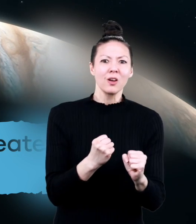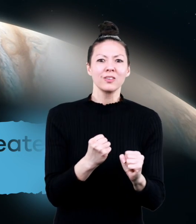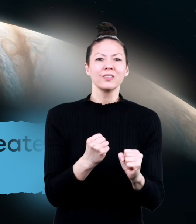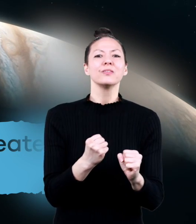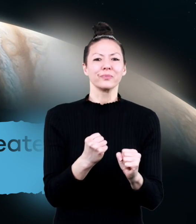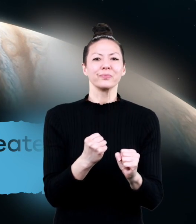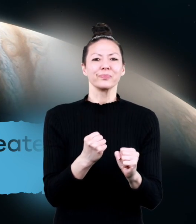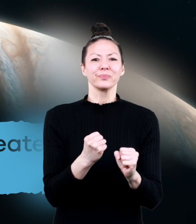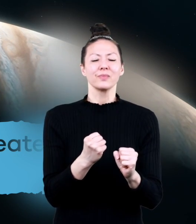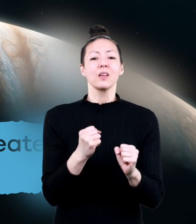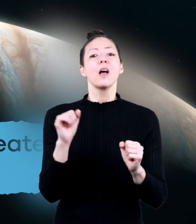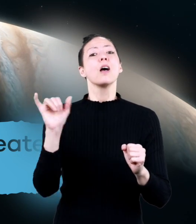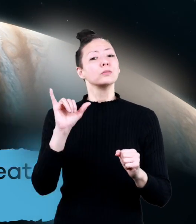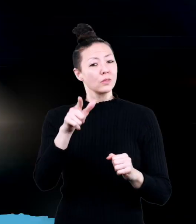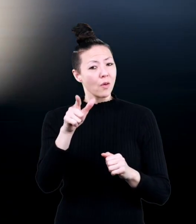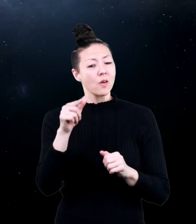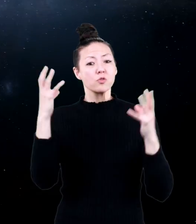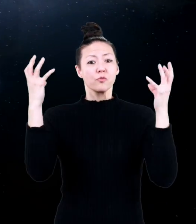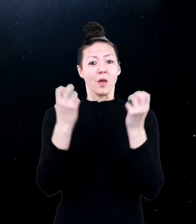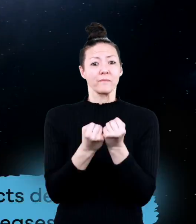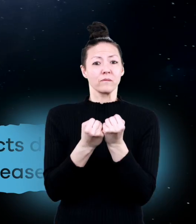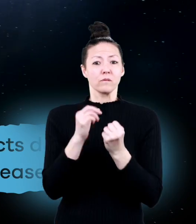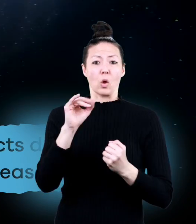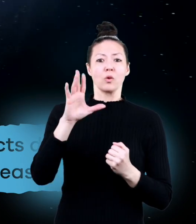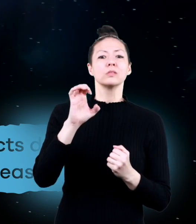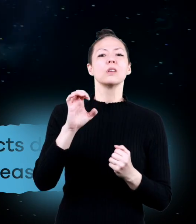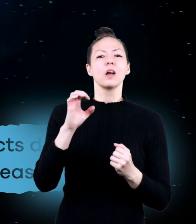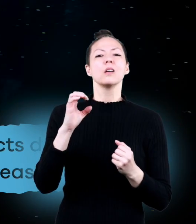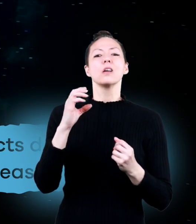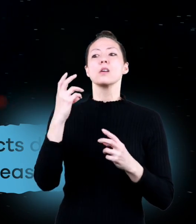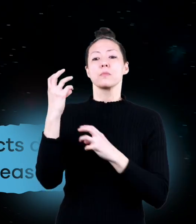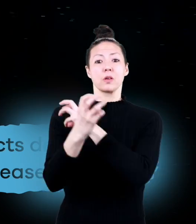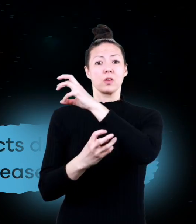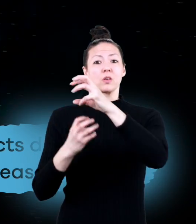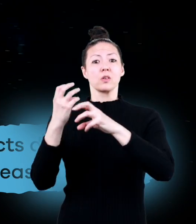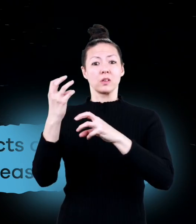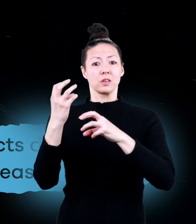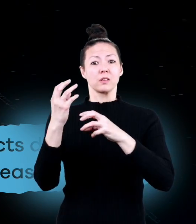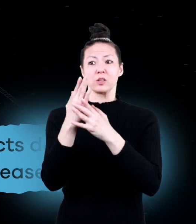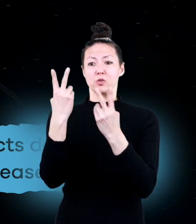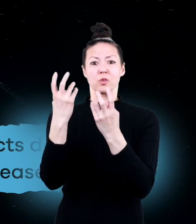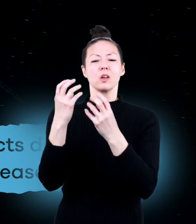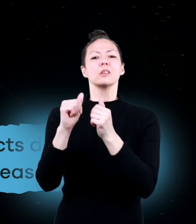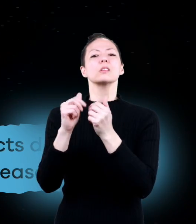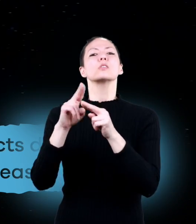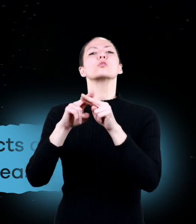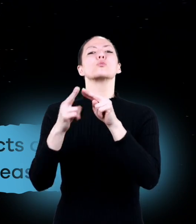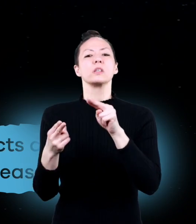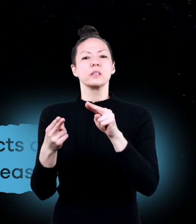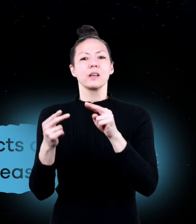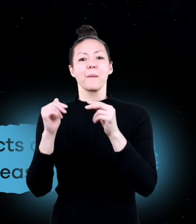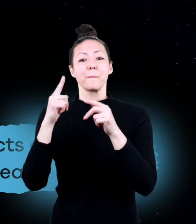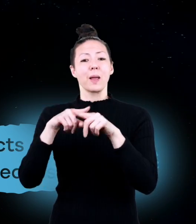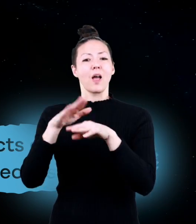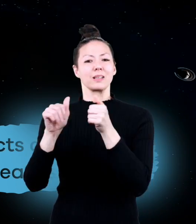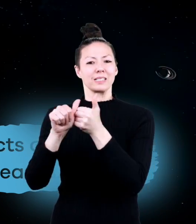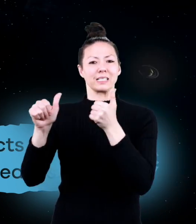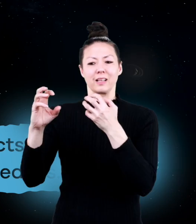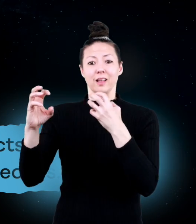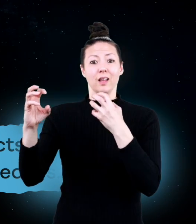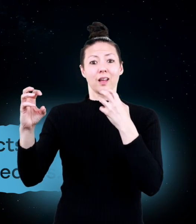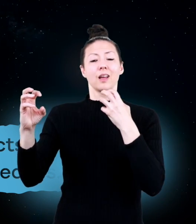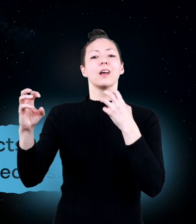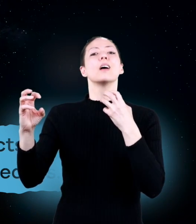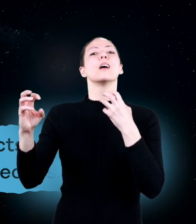gravitational force. Also, the gravitational force between two objects decreases as the distance